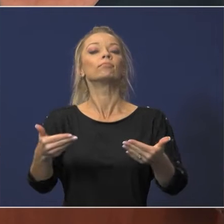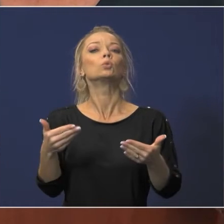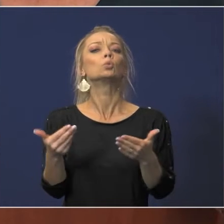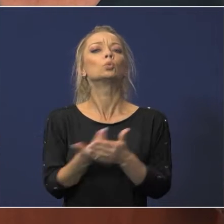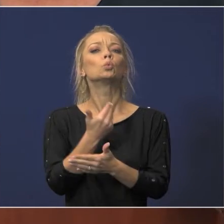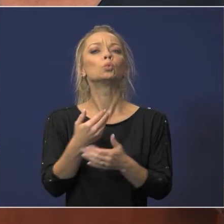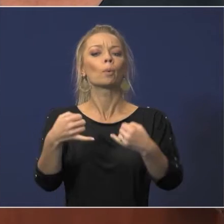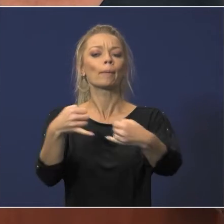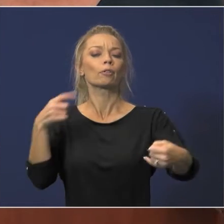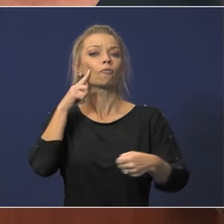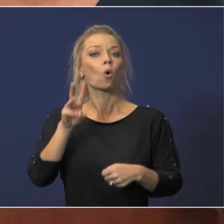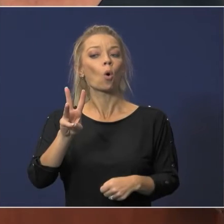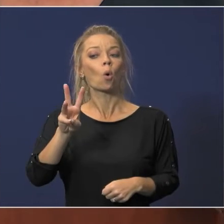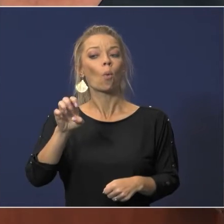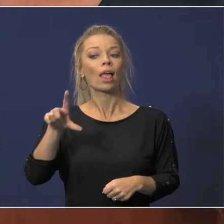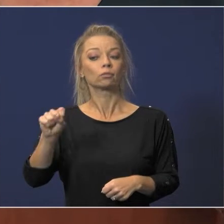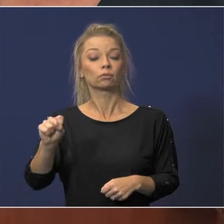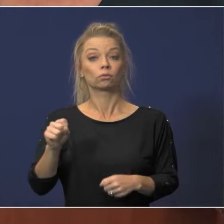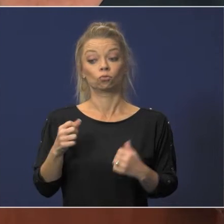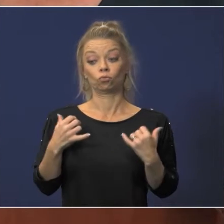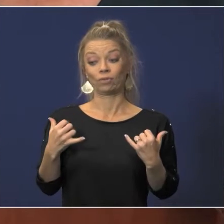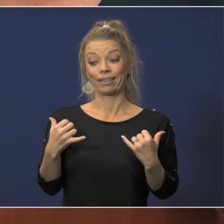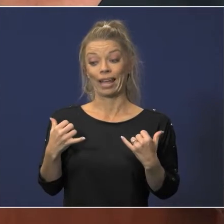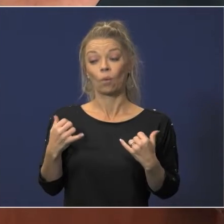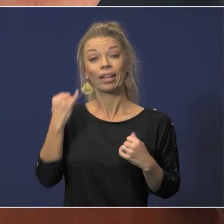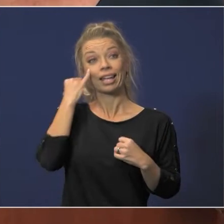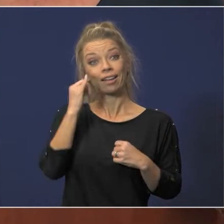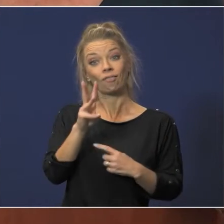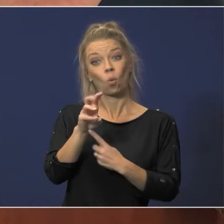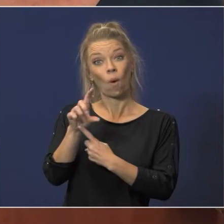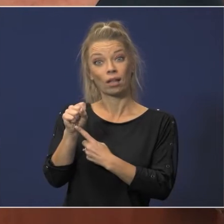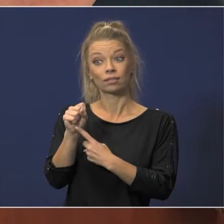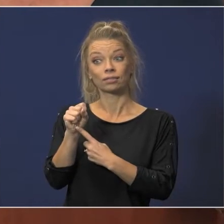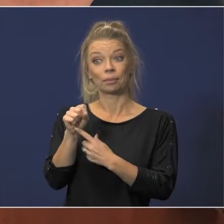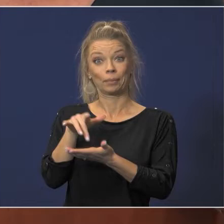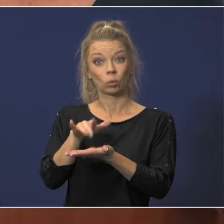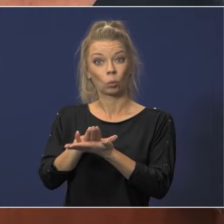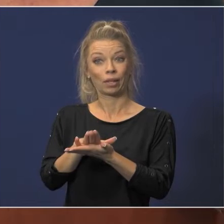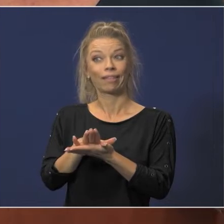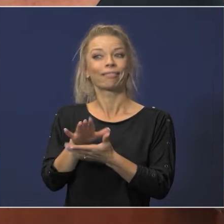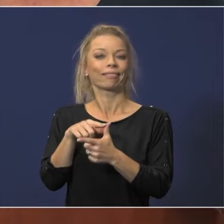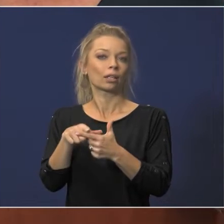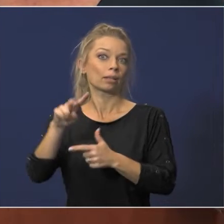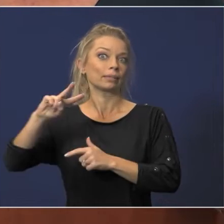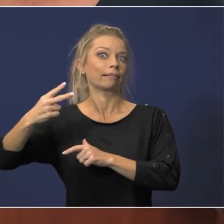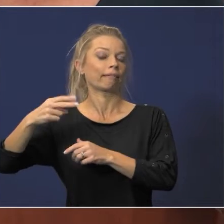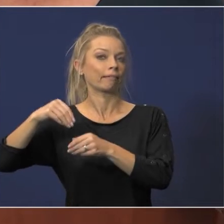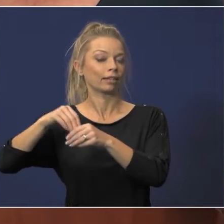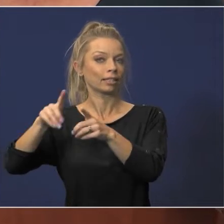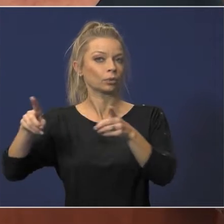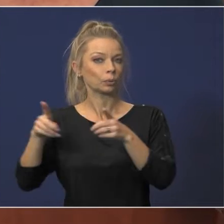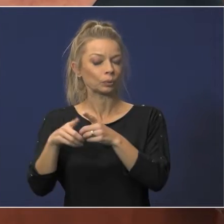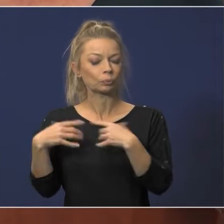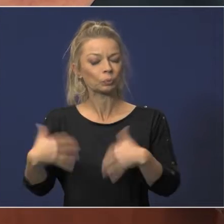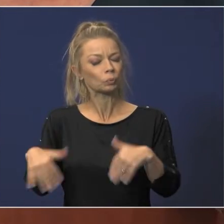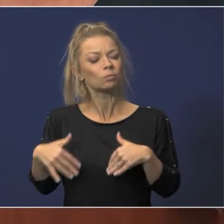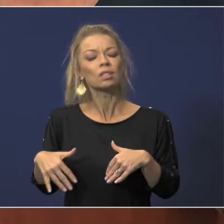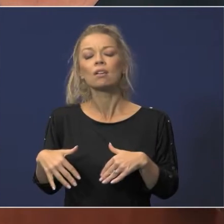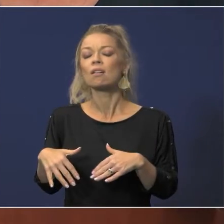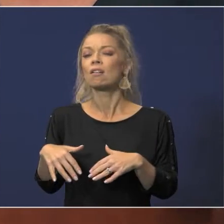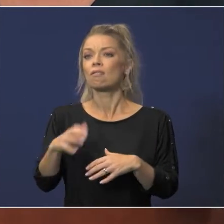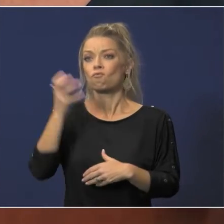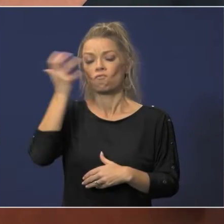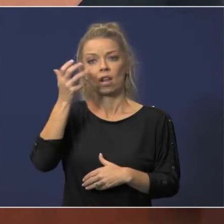right now if wells were middle school it would be the second largest in the district it it's incredible to watch the growth in the bridgeland area